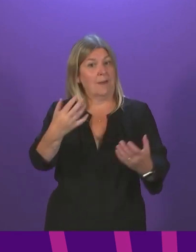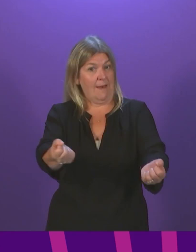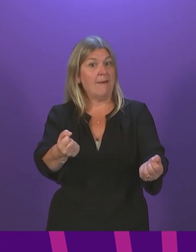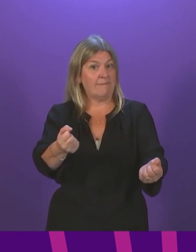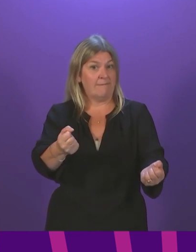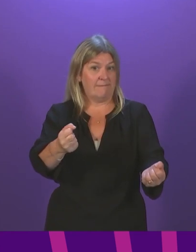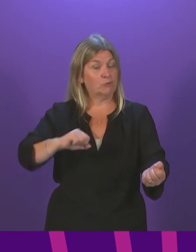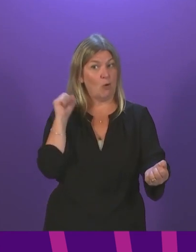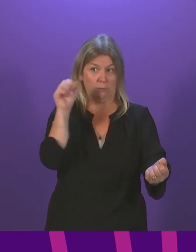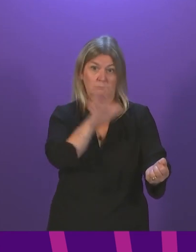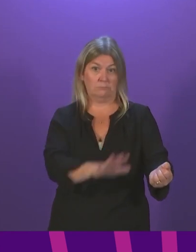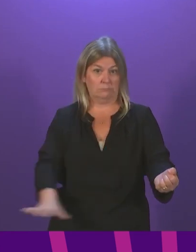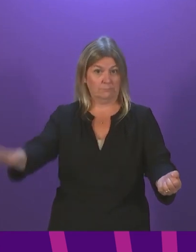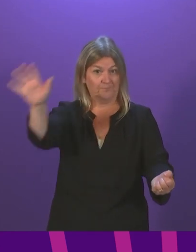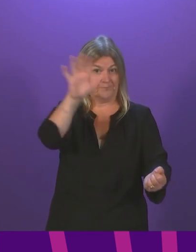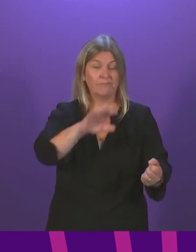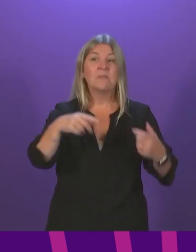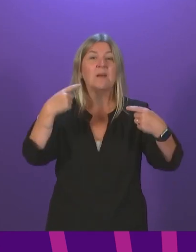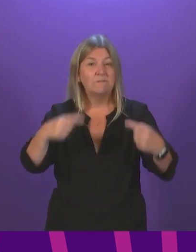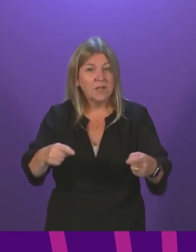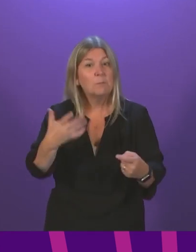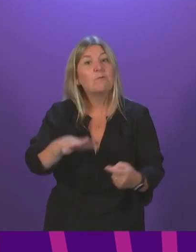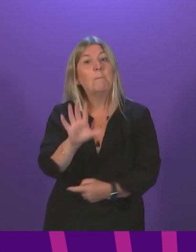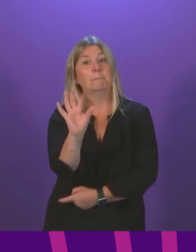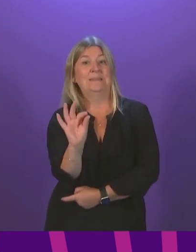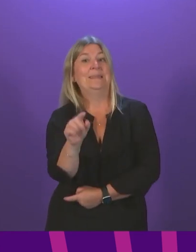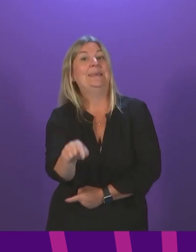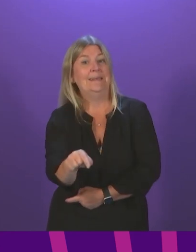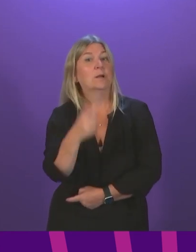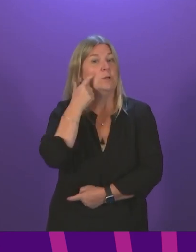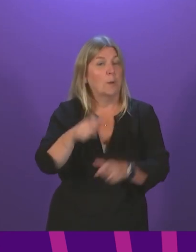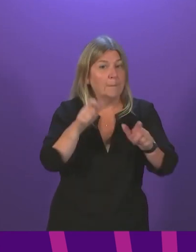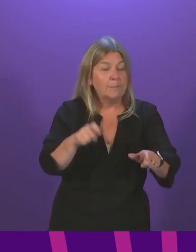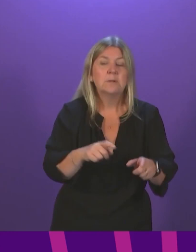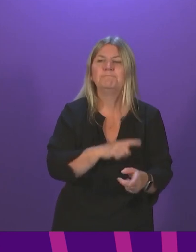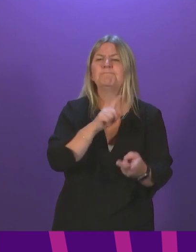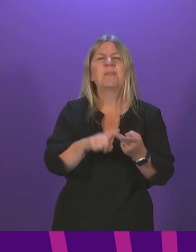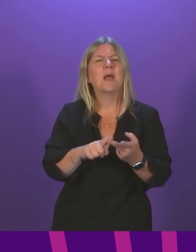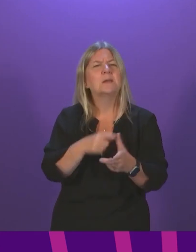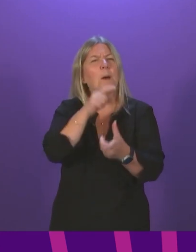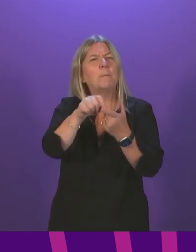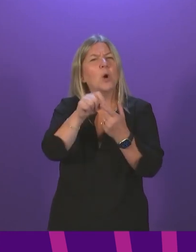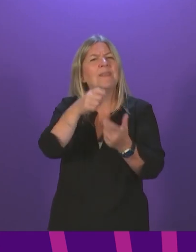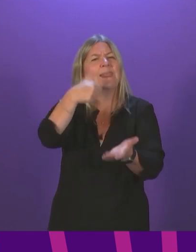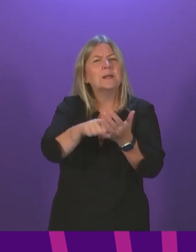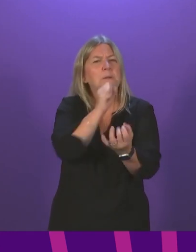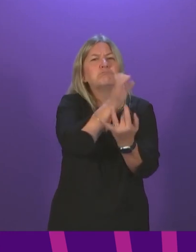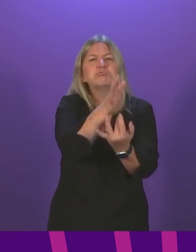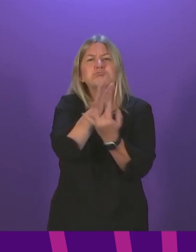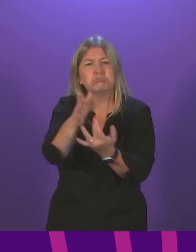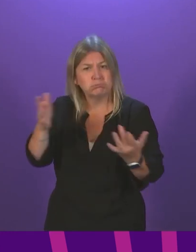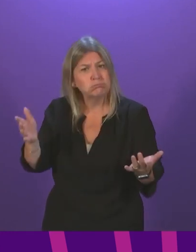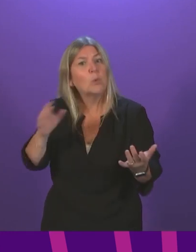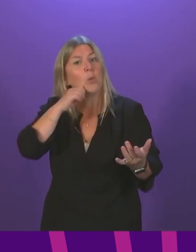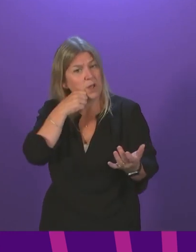available from Monday for young people. There will then be appointment letters issued with specific appointments for those who do not take